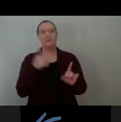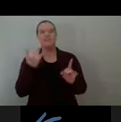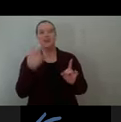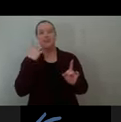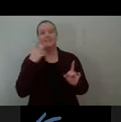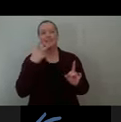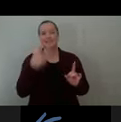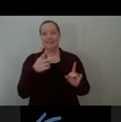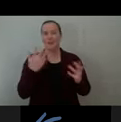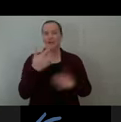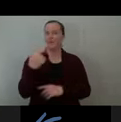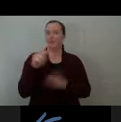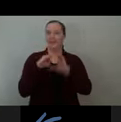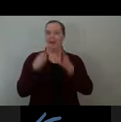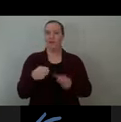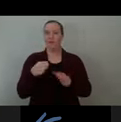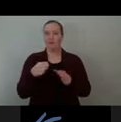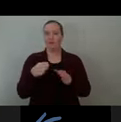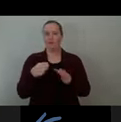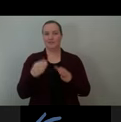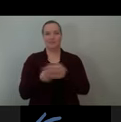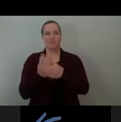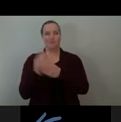lit up in the landscape.